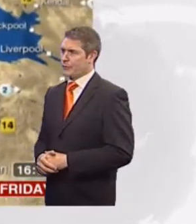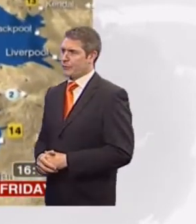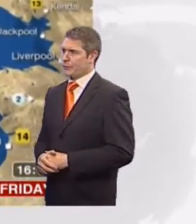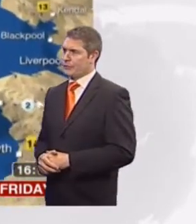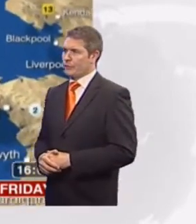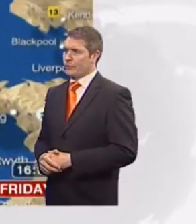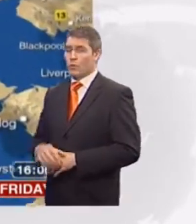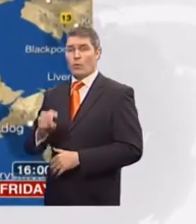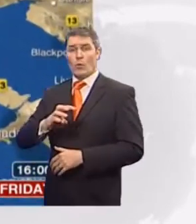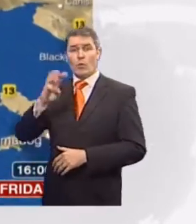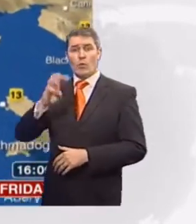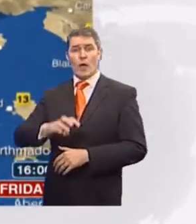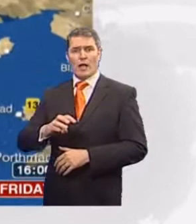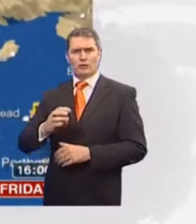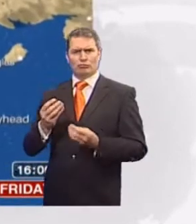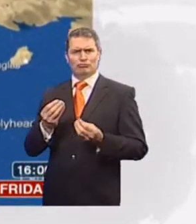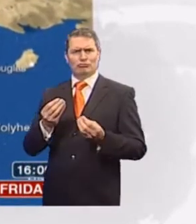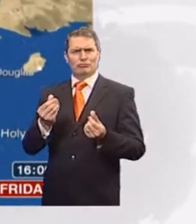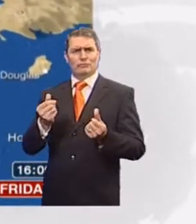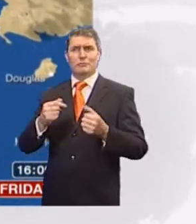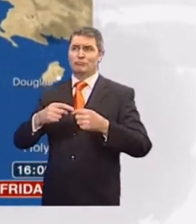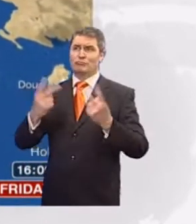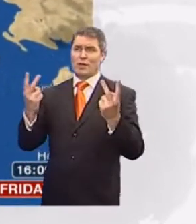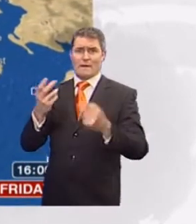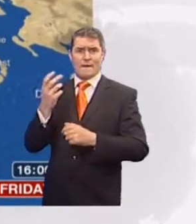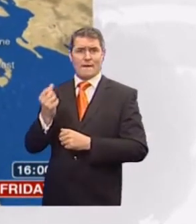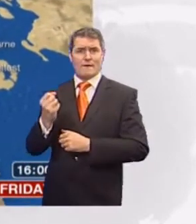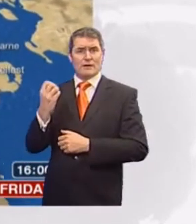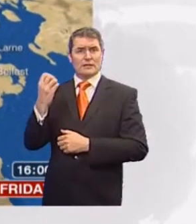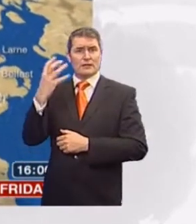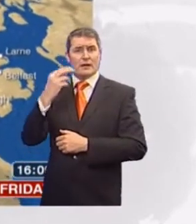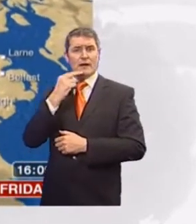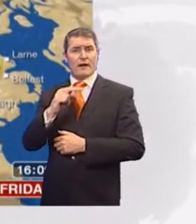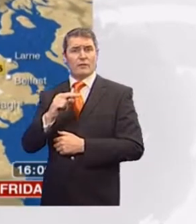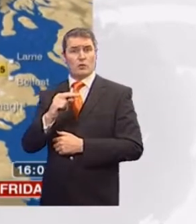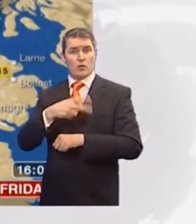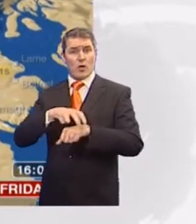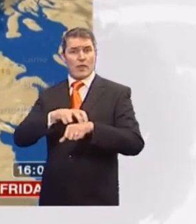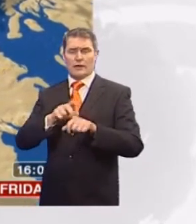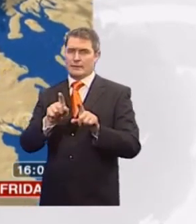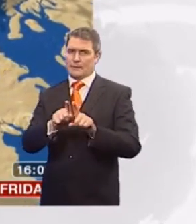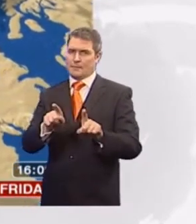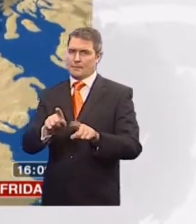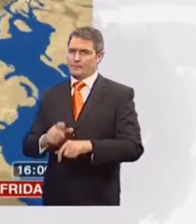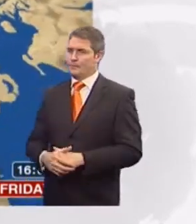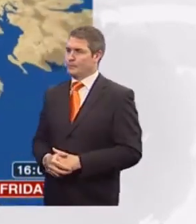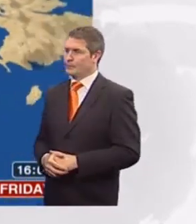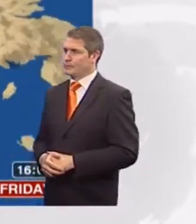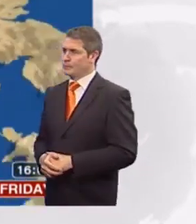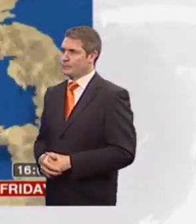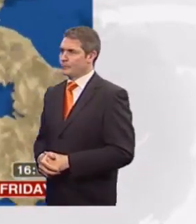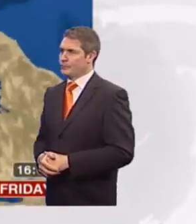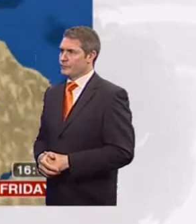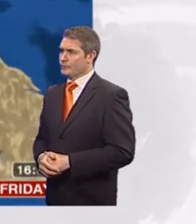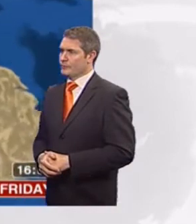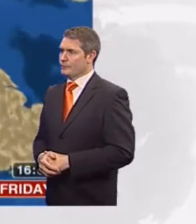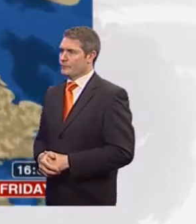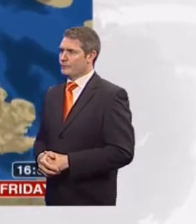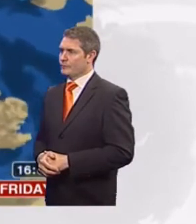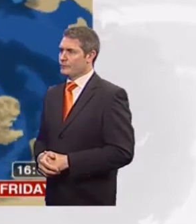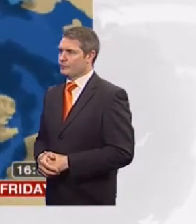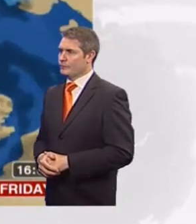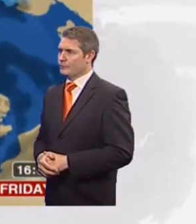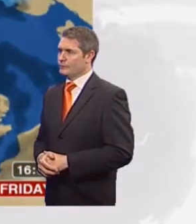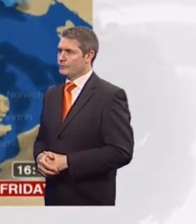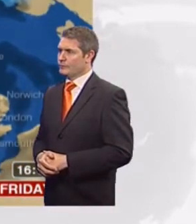Now, for Wales, again, dry and bright with varying amounts of sunshine and a lovely, fine and sunny afternoon to come across much of Northern Ireland, with temperatures here around 15 or 16